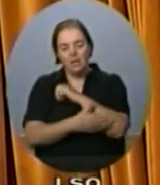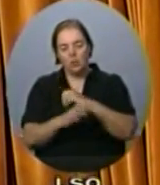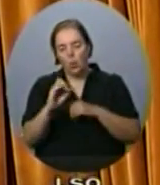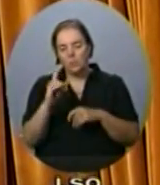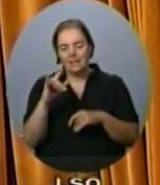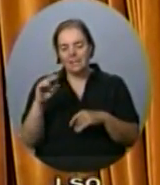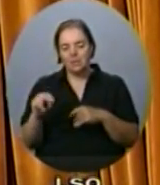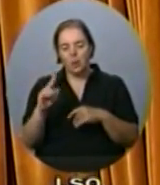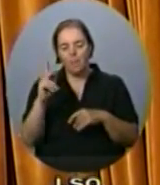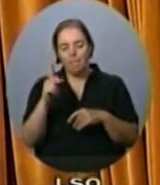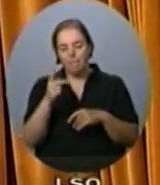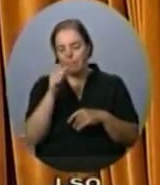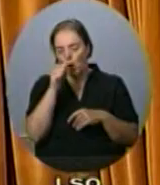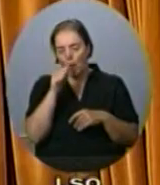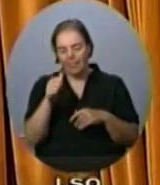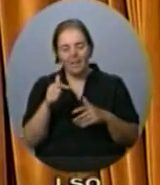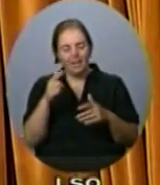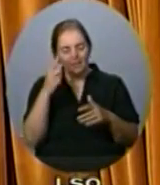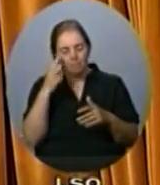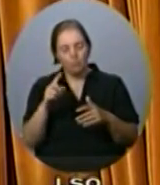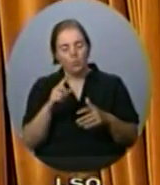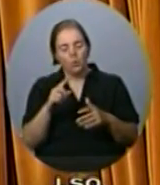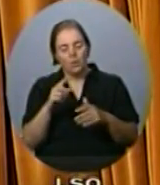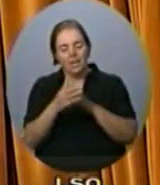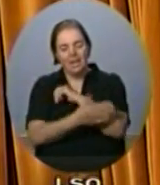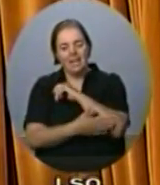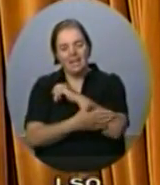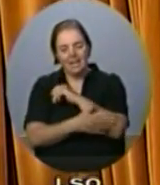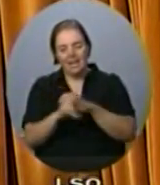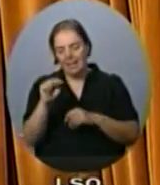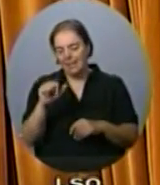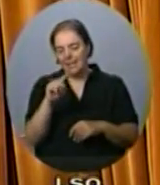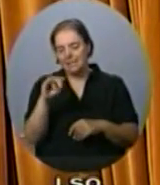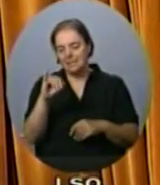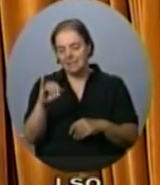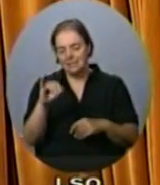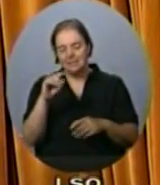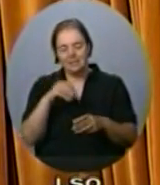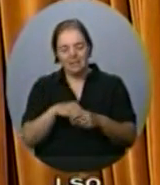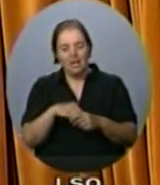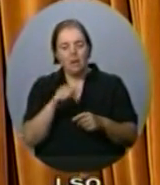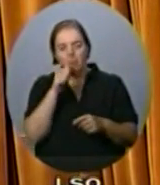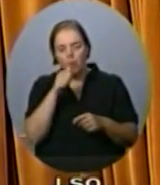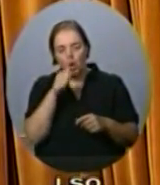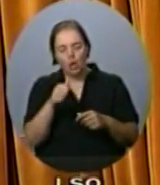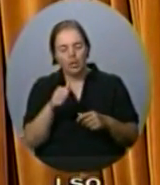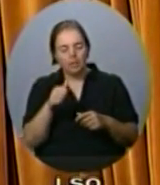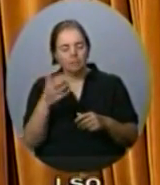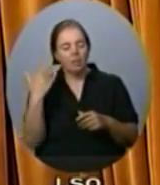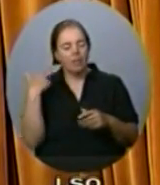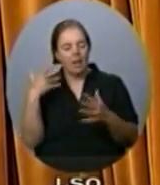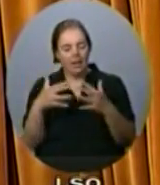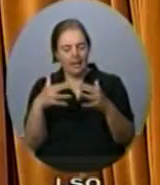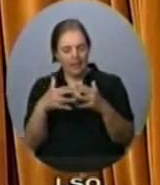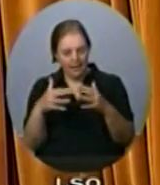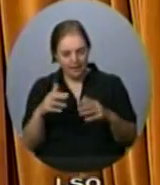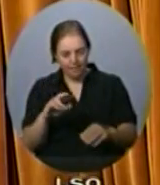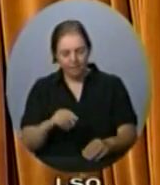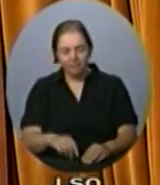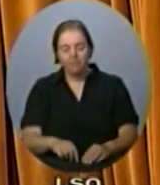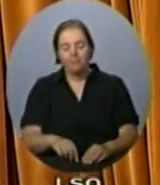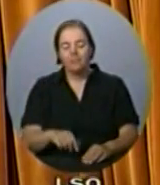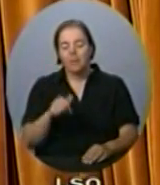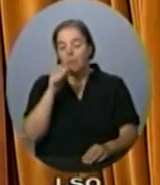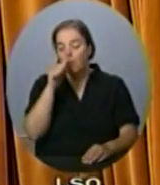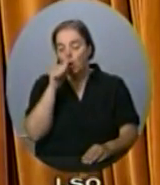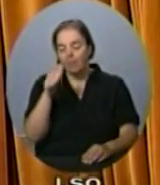concentration and extermination camp in occupied Poland. Brave Polish citizens were the victims of Nazi occupiers and not